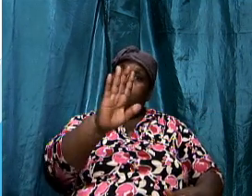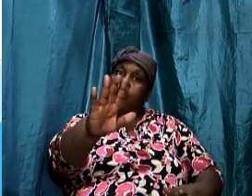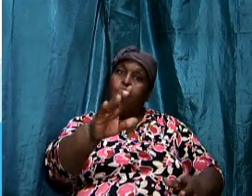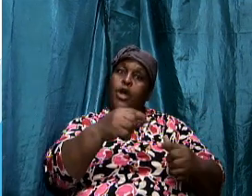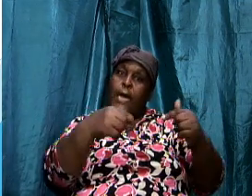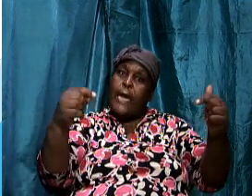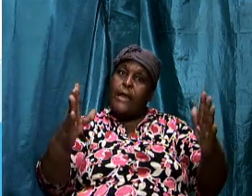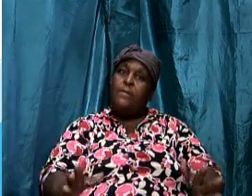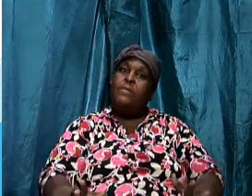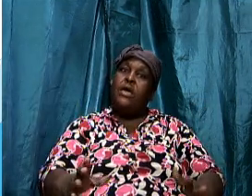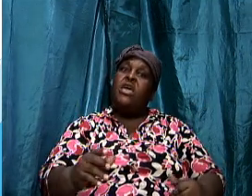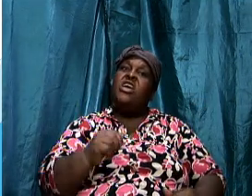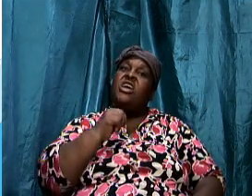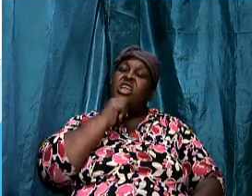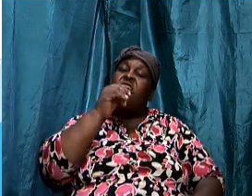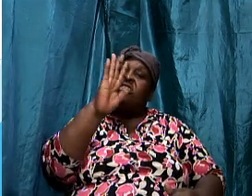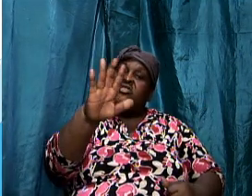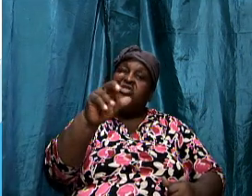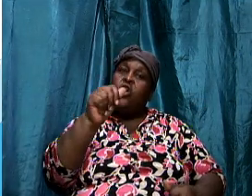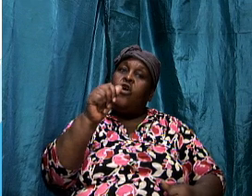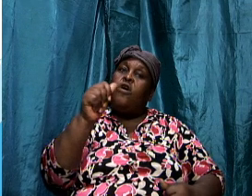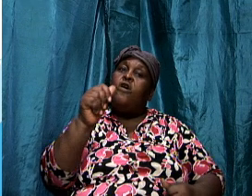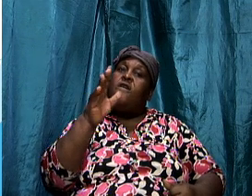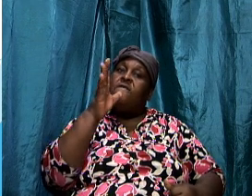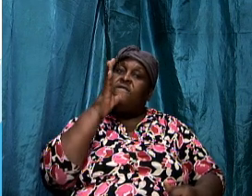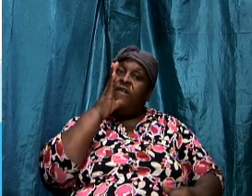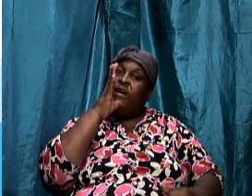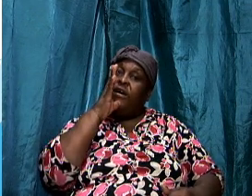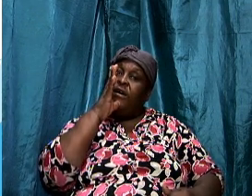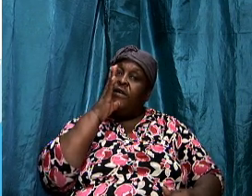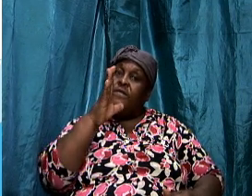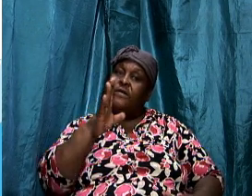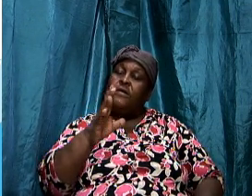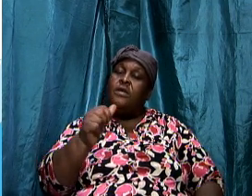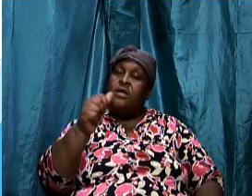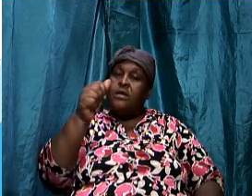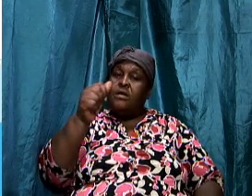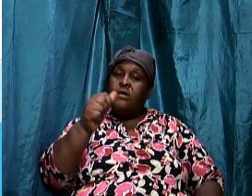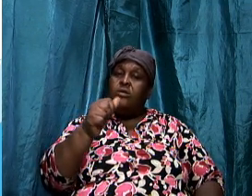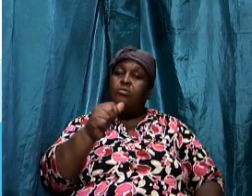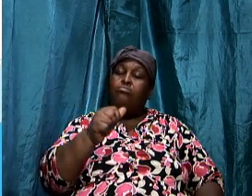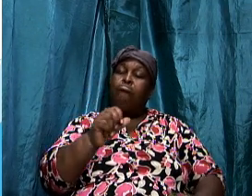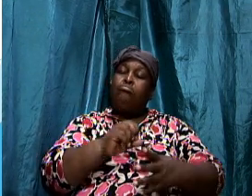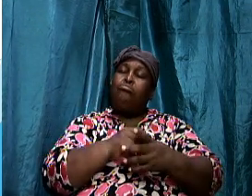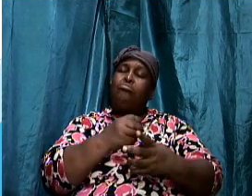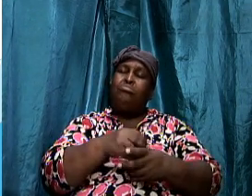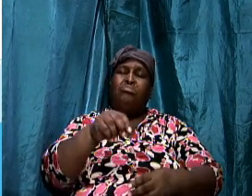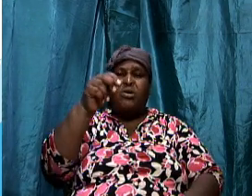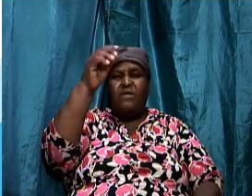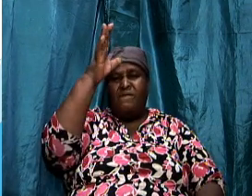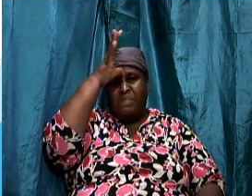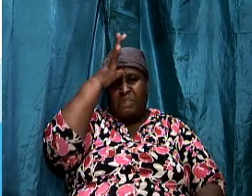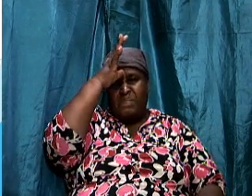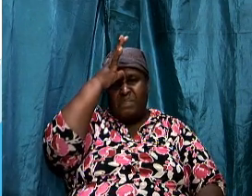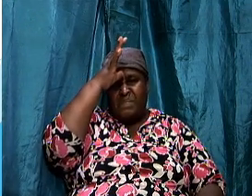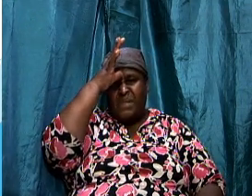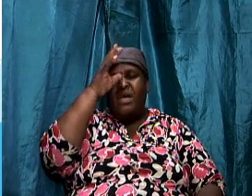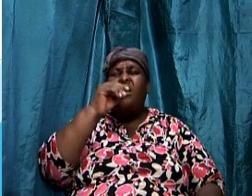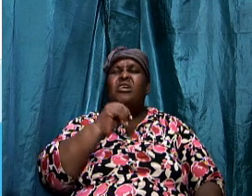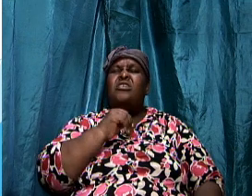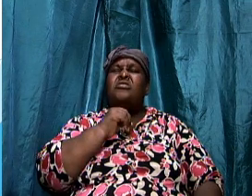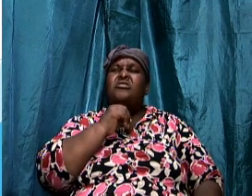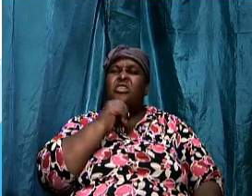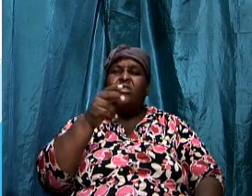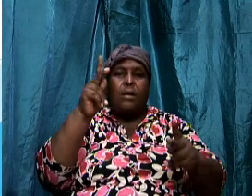enemy is not your mother or your father your enemy is not your children your enemy is not your brother or your